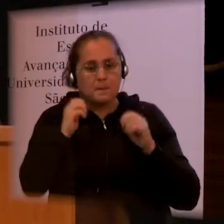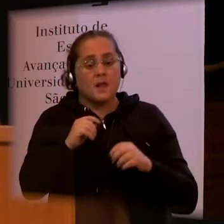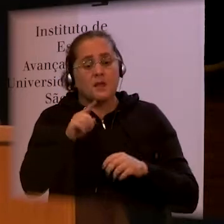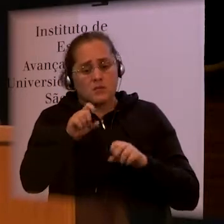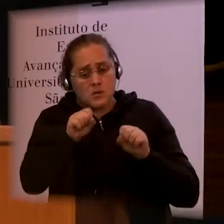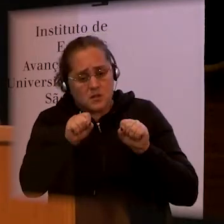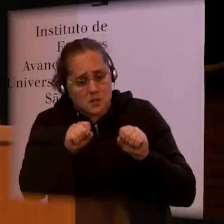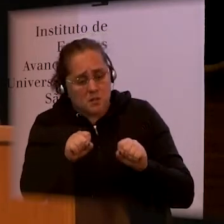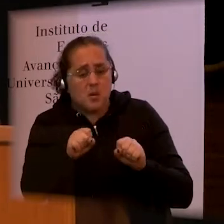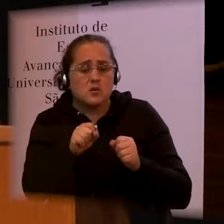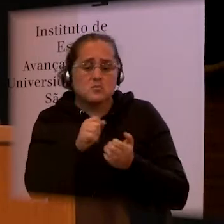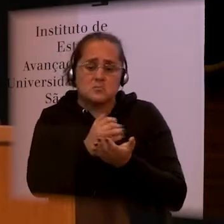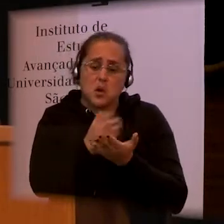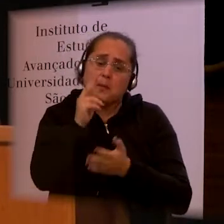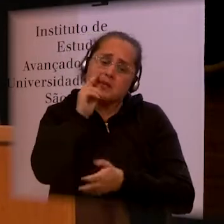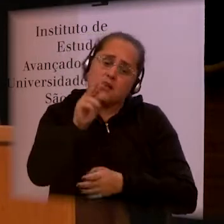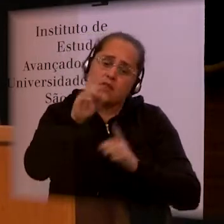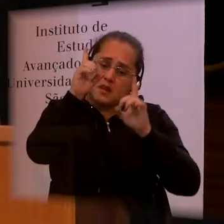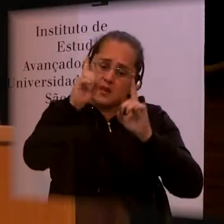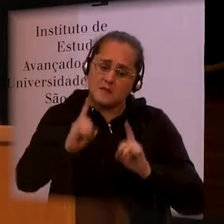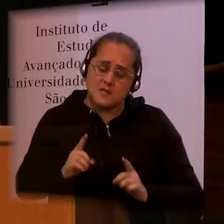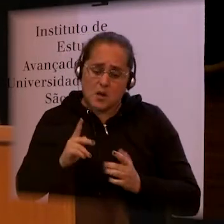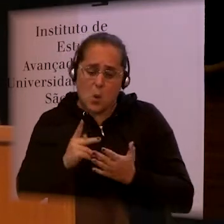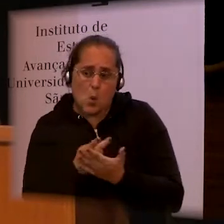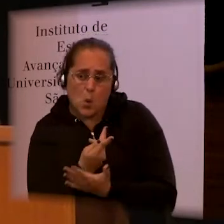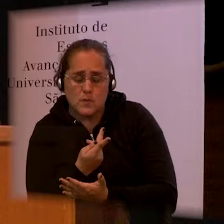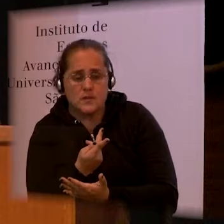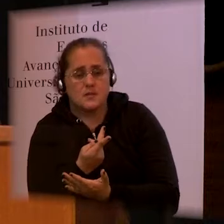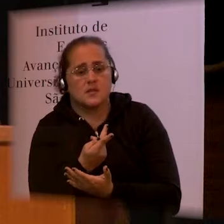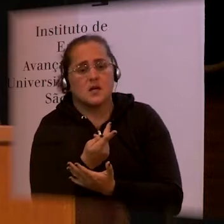from things like stroke and diabetes.